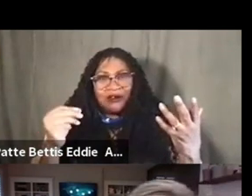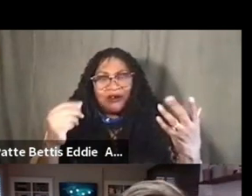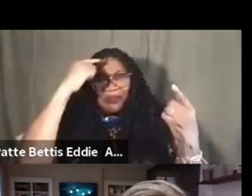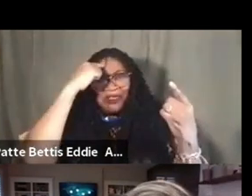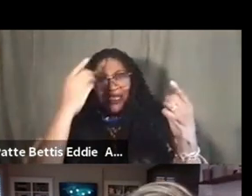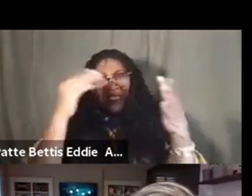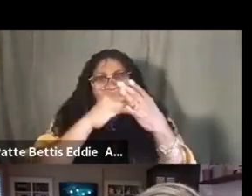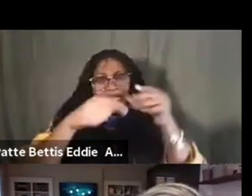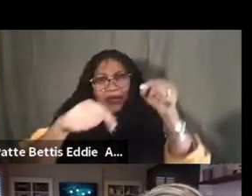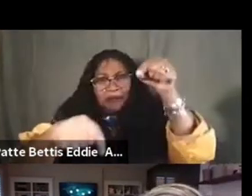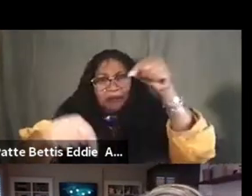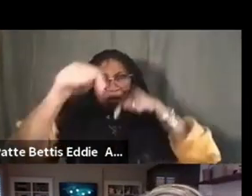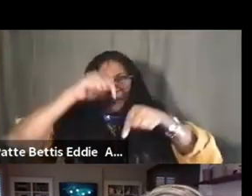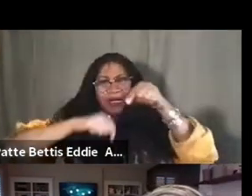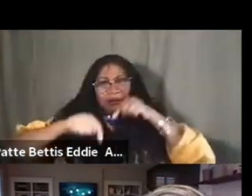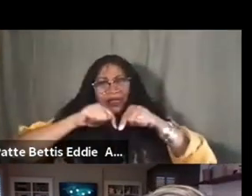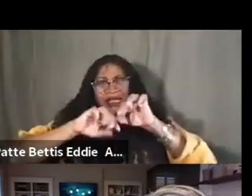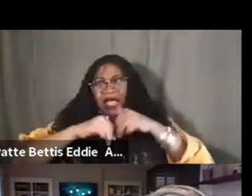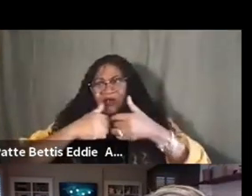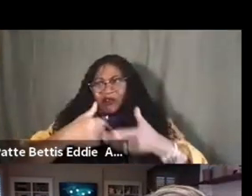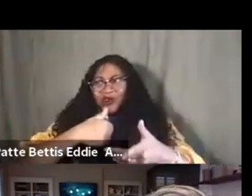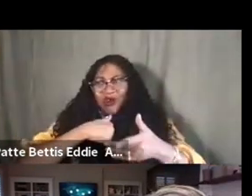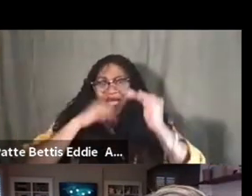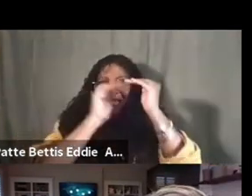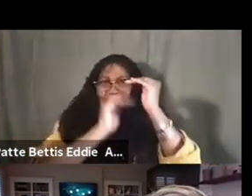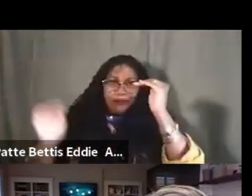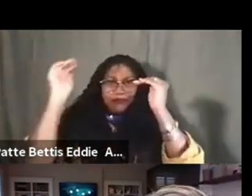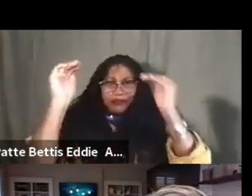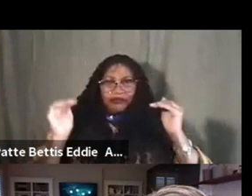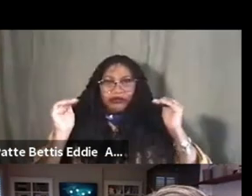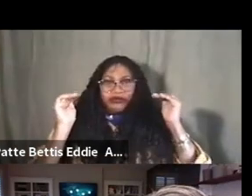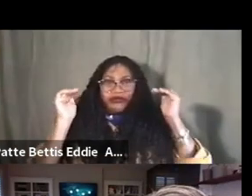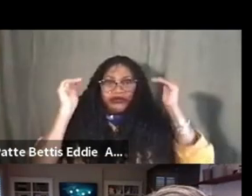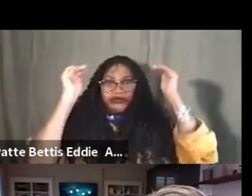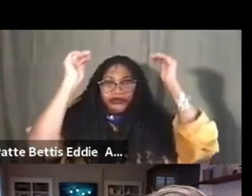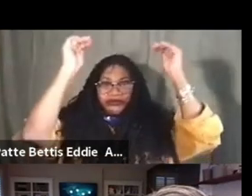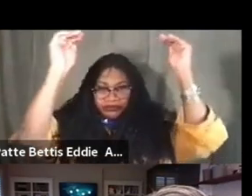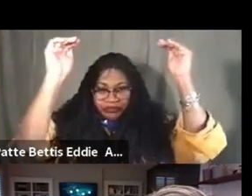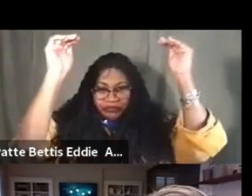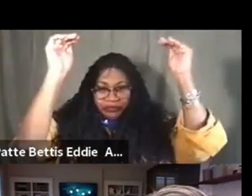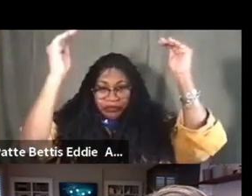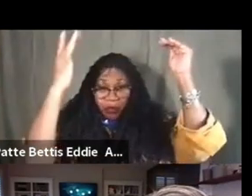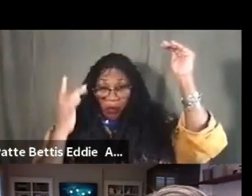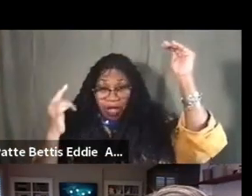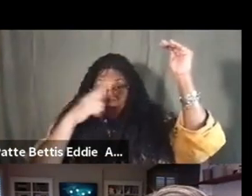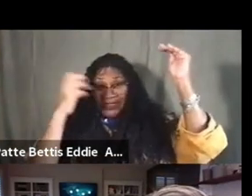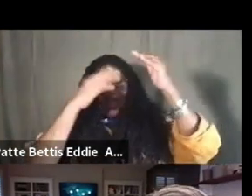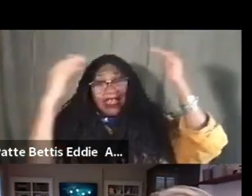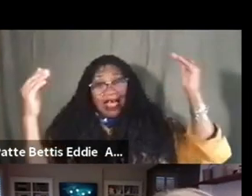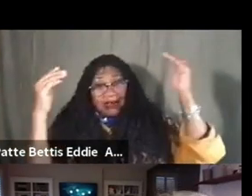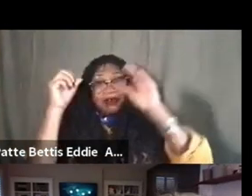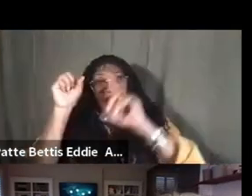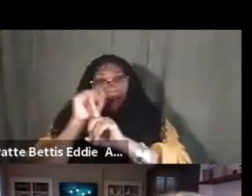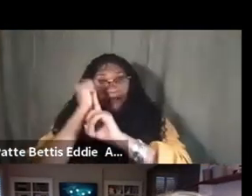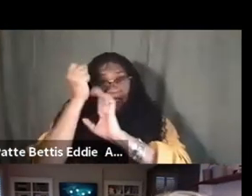and how do I elevate that, okay, because a lot of times in the museums, if it's